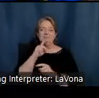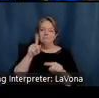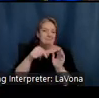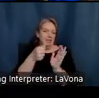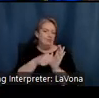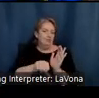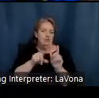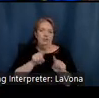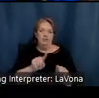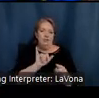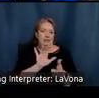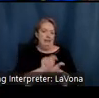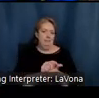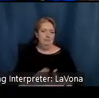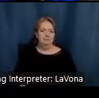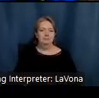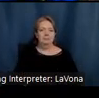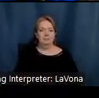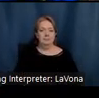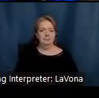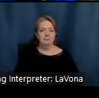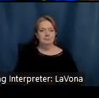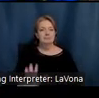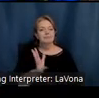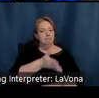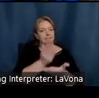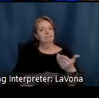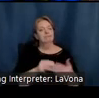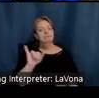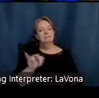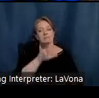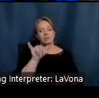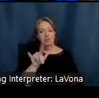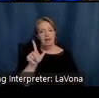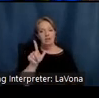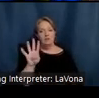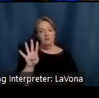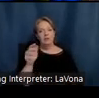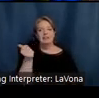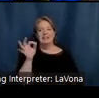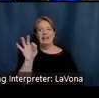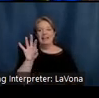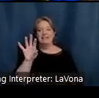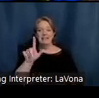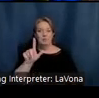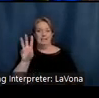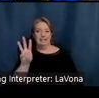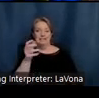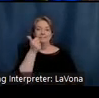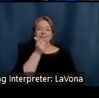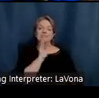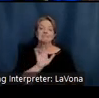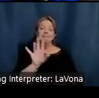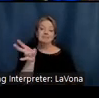his lifetime. He would die on July 24th, 1926, at the age of 78.